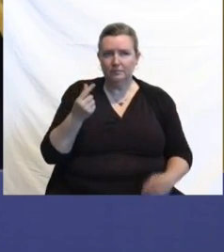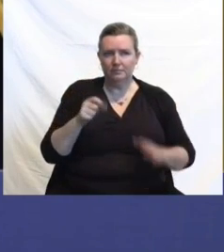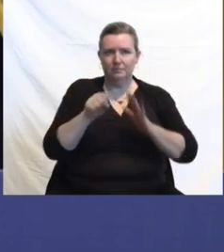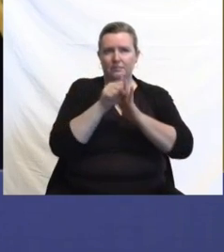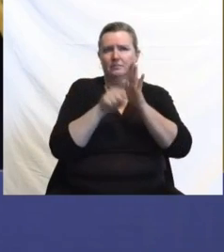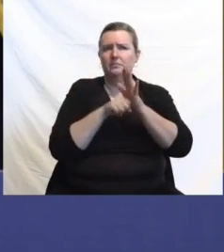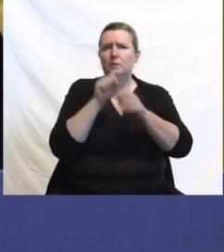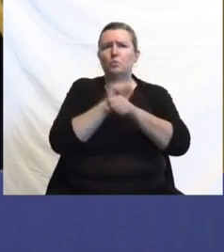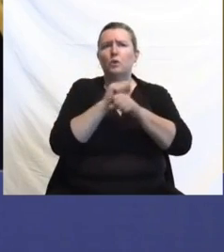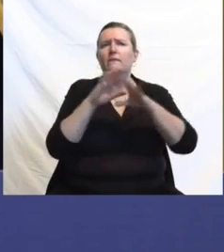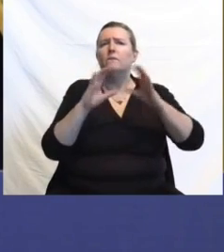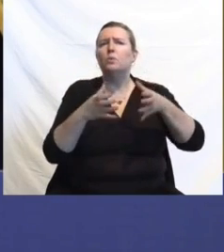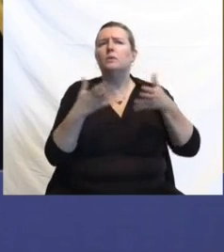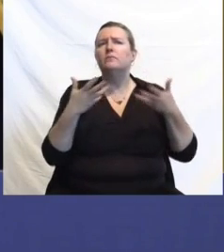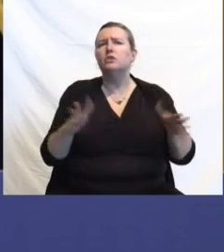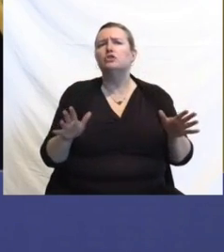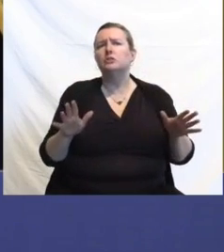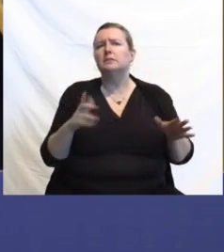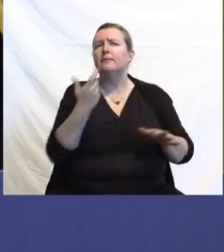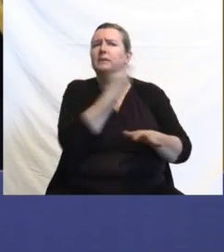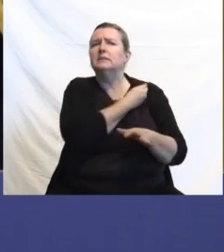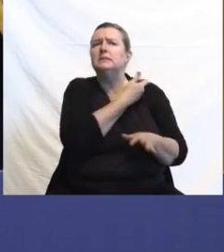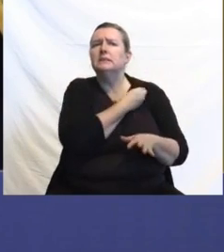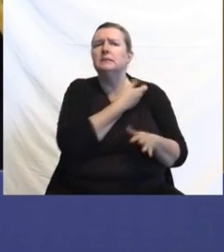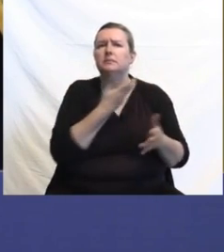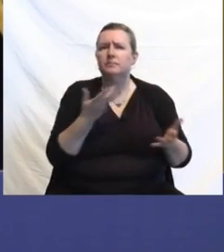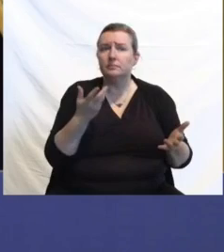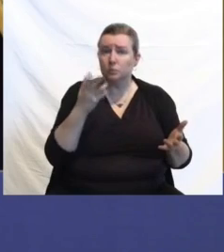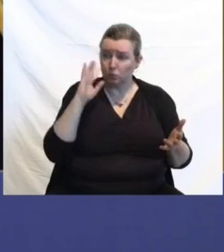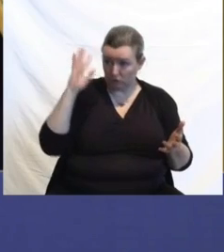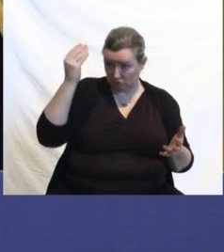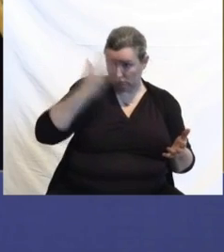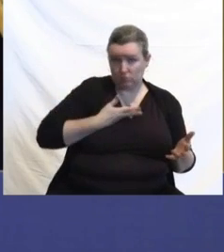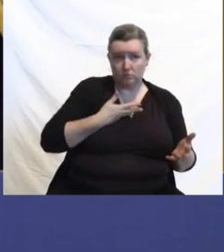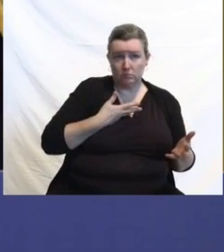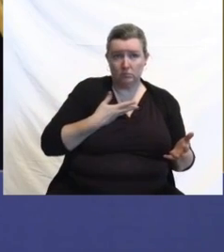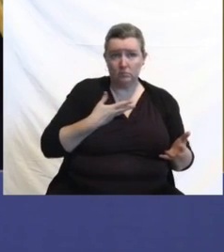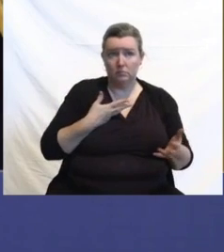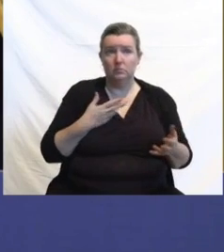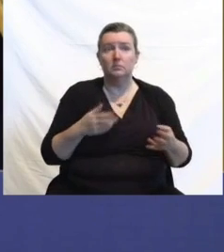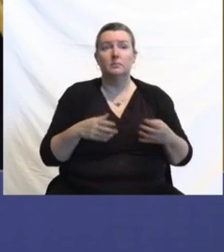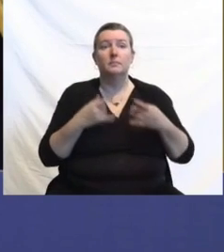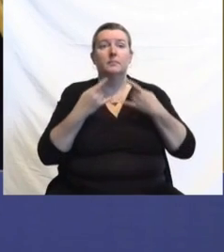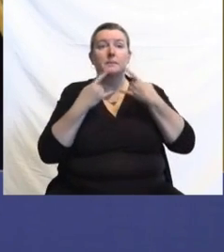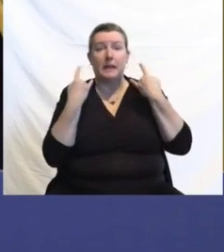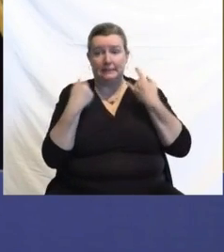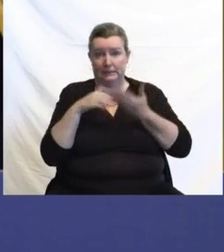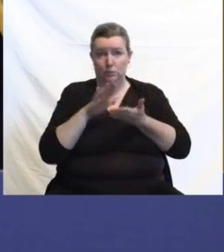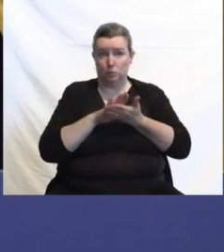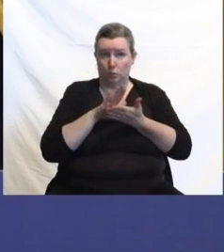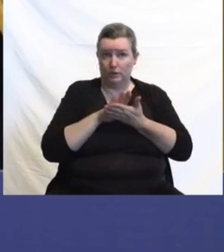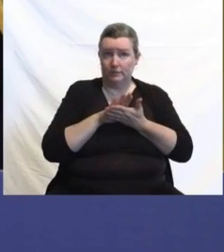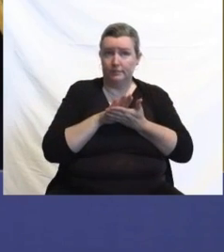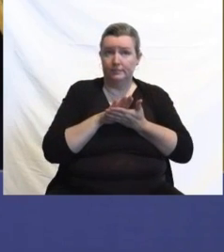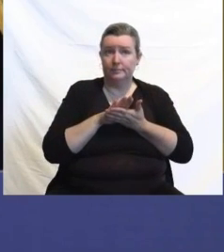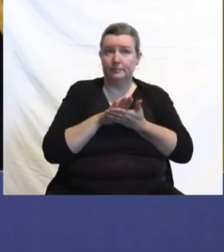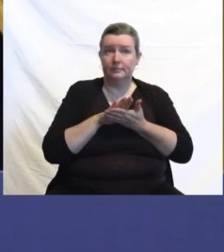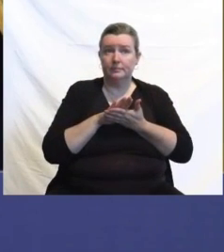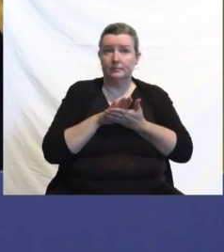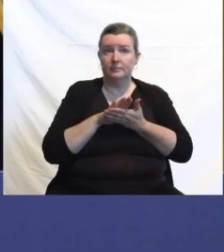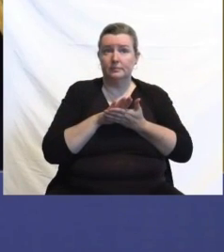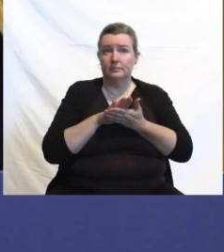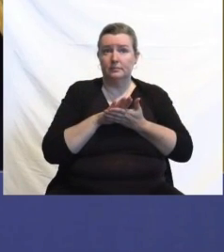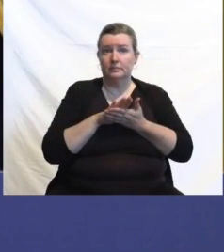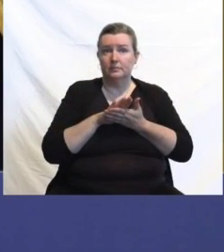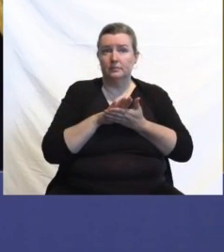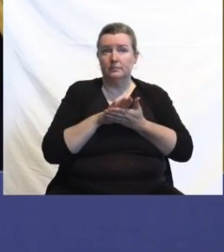you're going to tell us? Following up on Matt's question about masks in schools, Governor Tom Wolf of Pennsylvania has announced that he intends to make